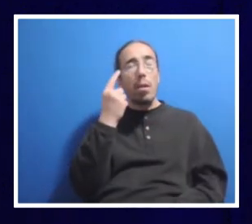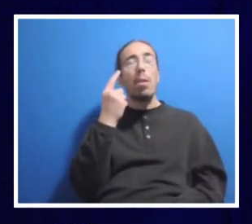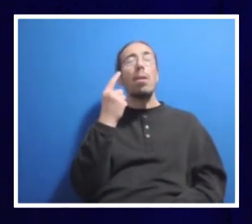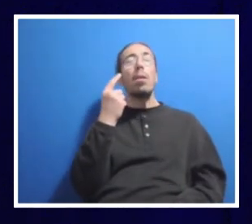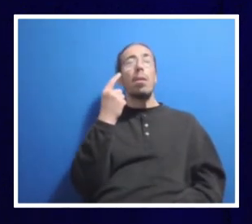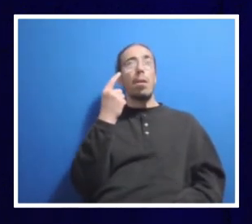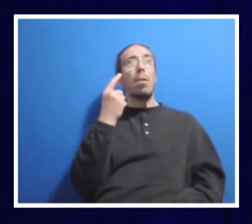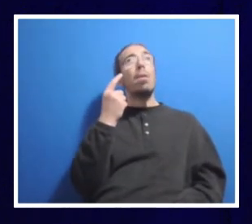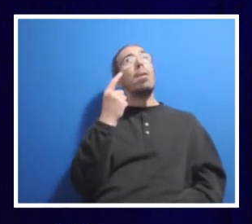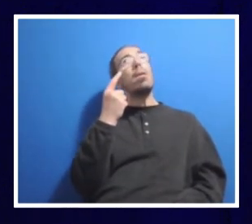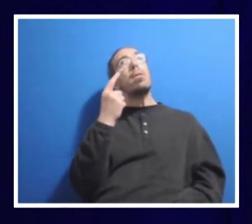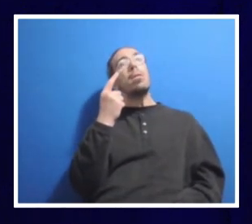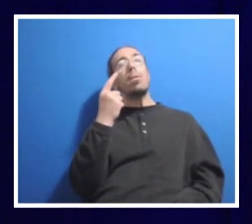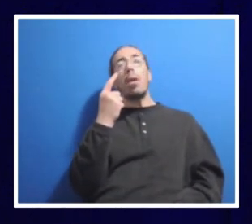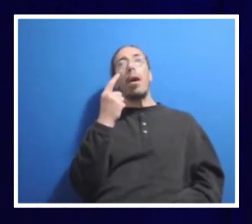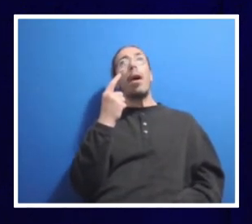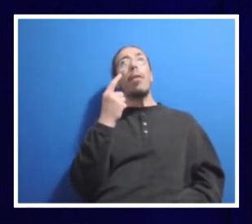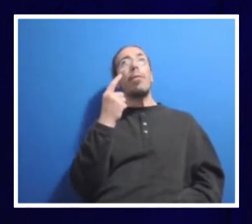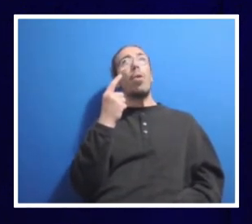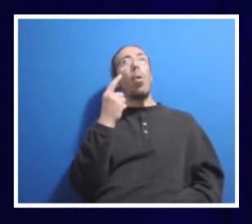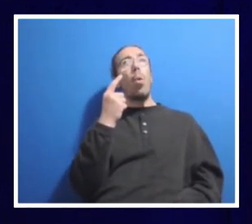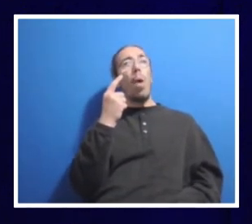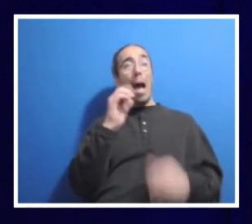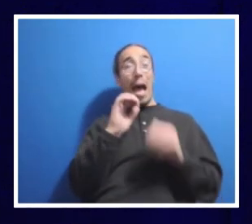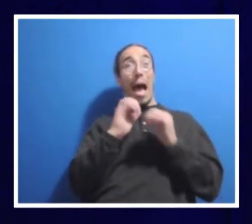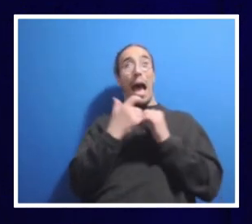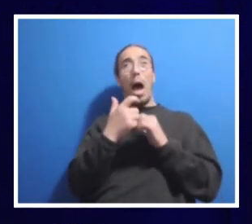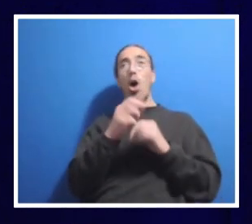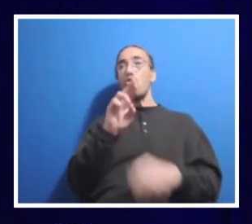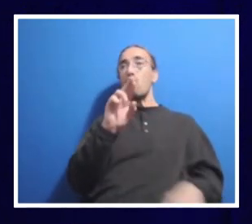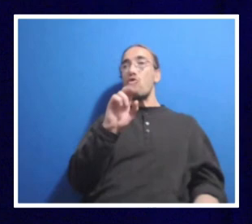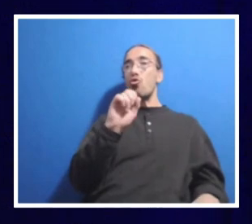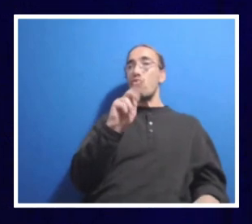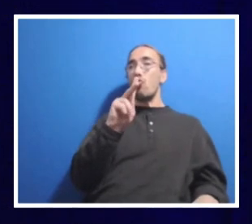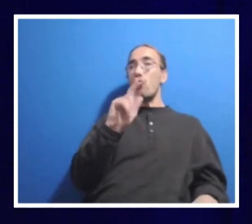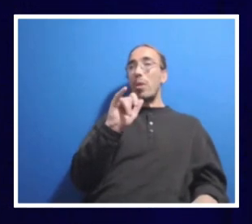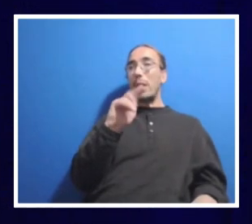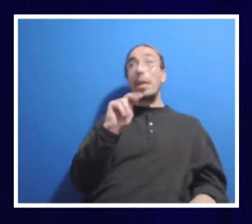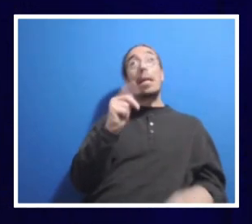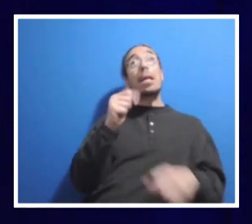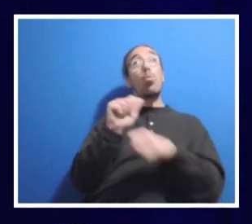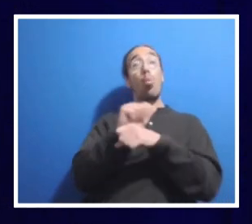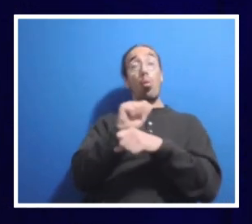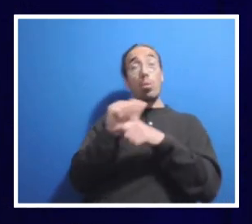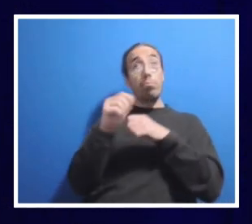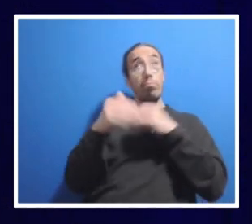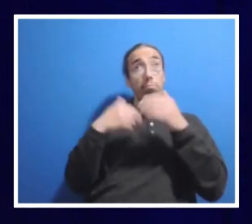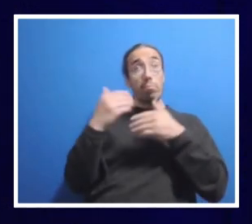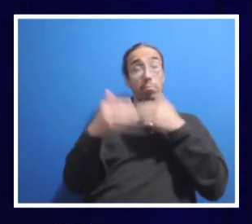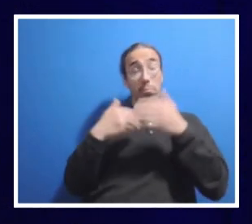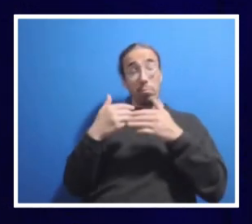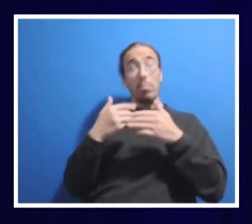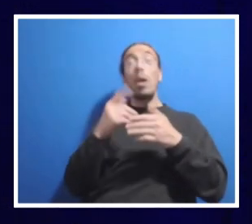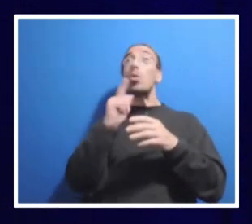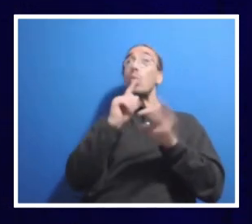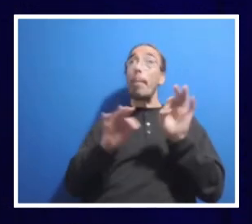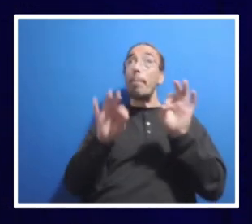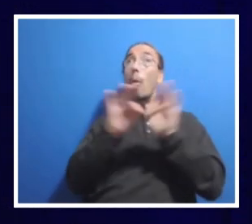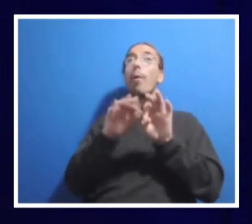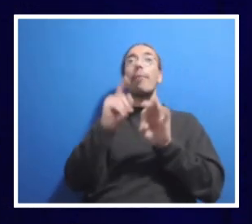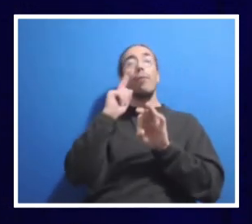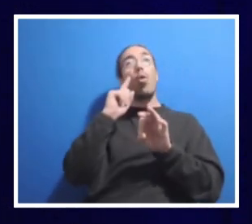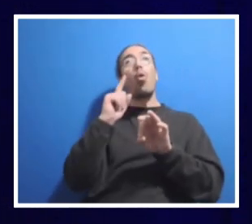rankings. And I think that we've just got to be honest and say it does matter to large sections of the population.